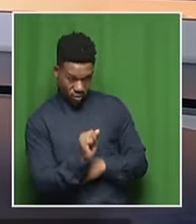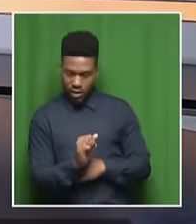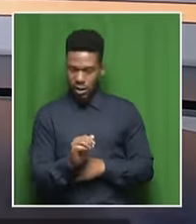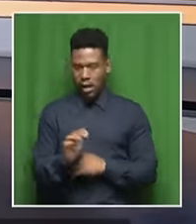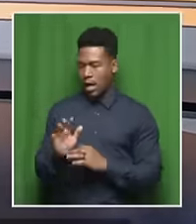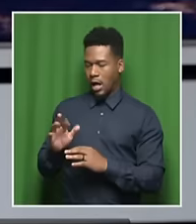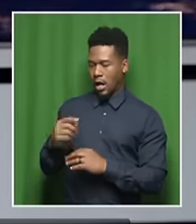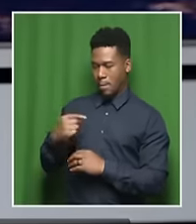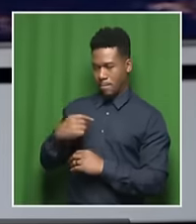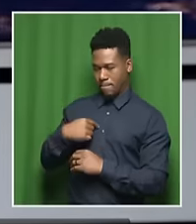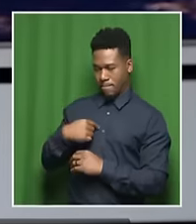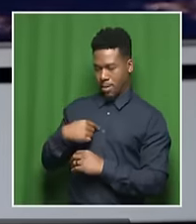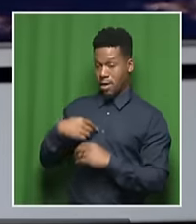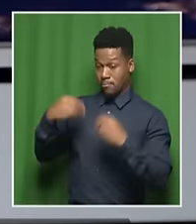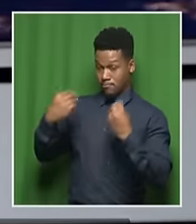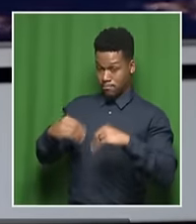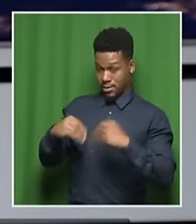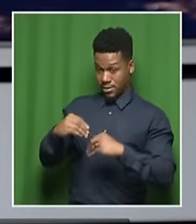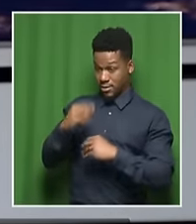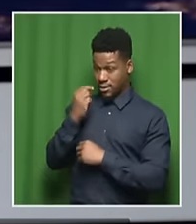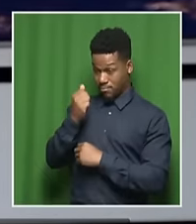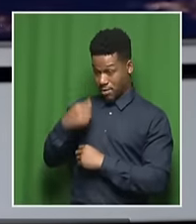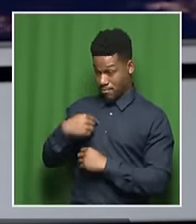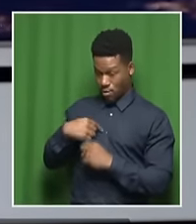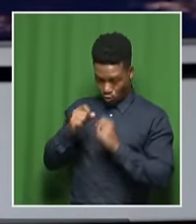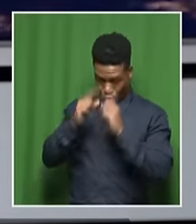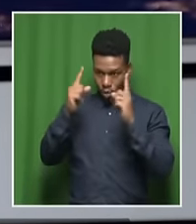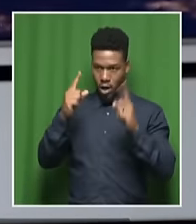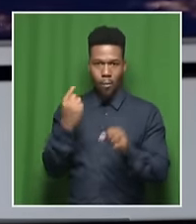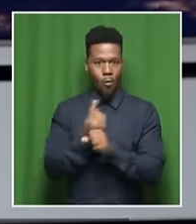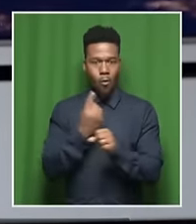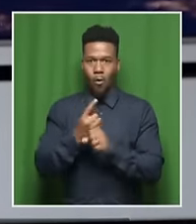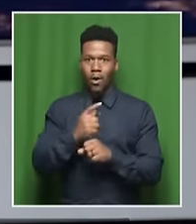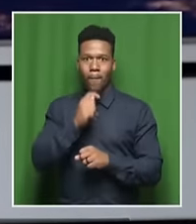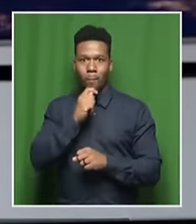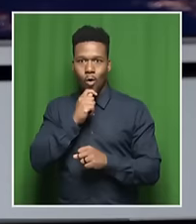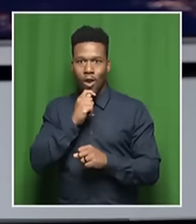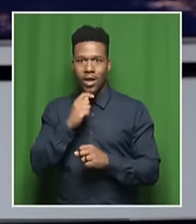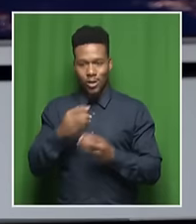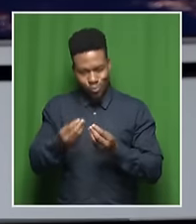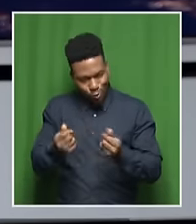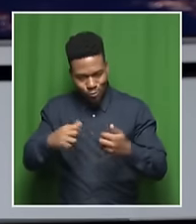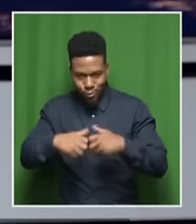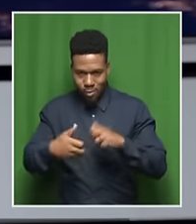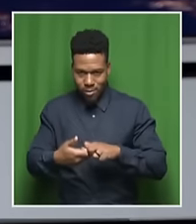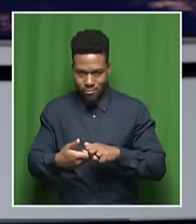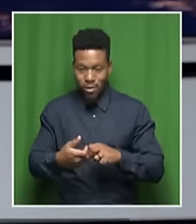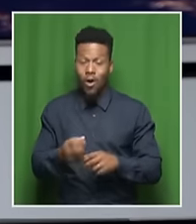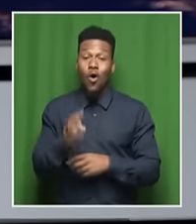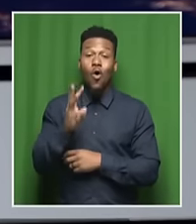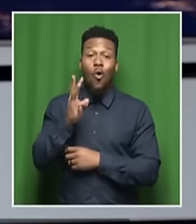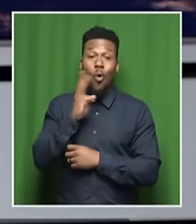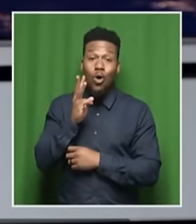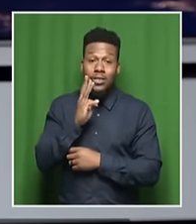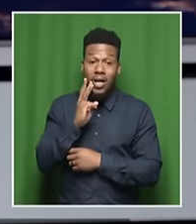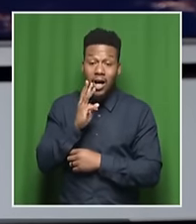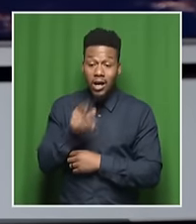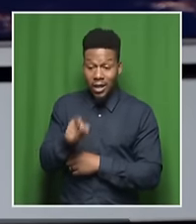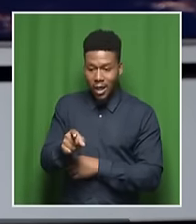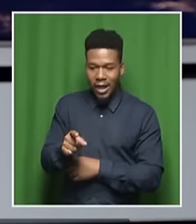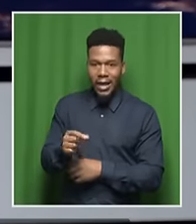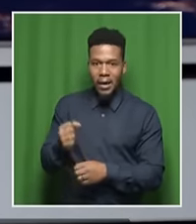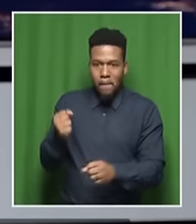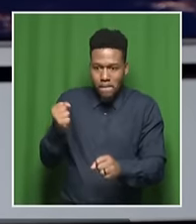So I wake up in the morning and I solve problems. So what I'm saying is this. Water is non-renewable, right? So the